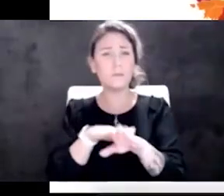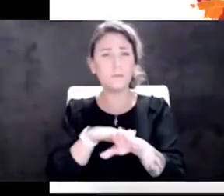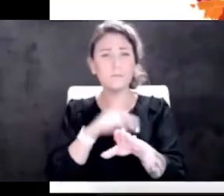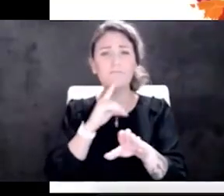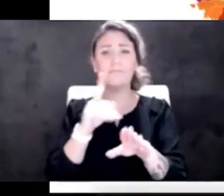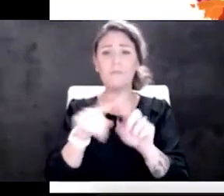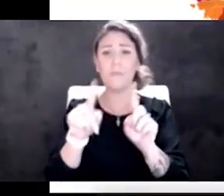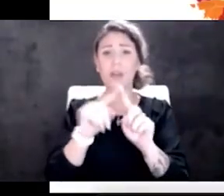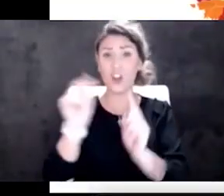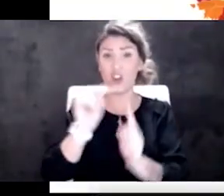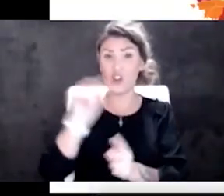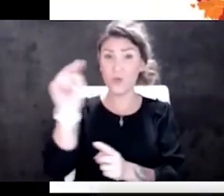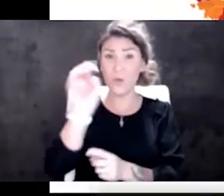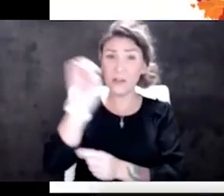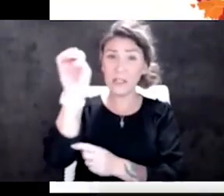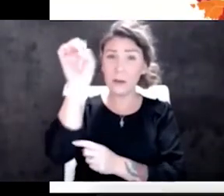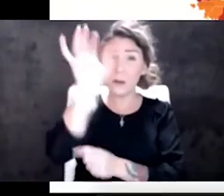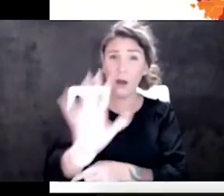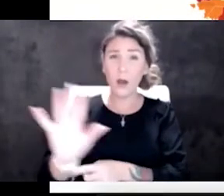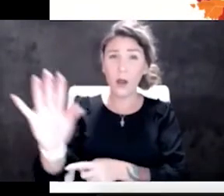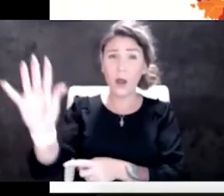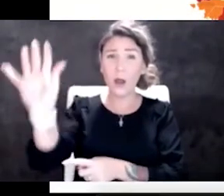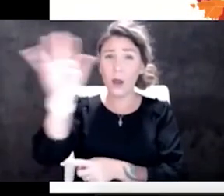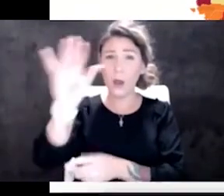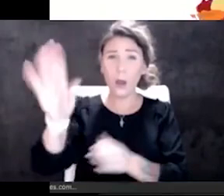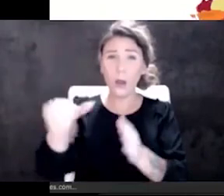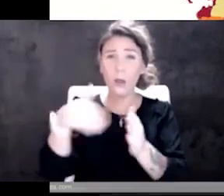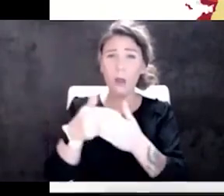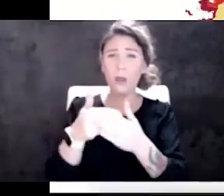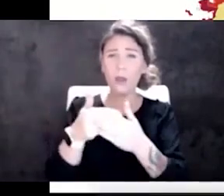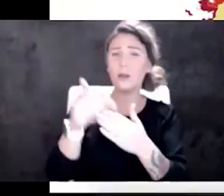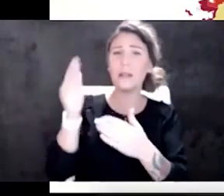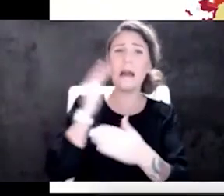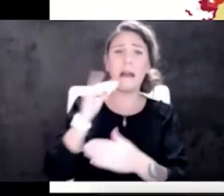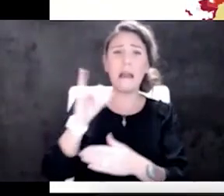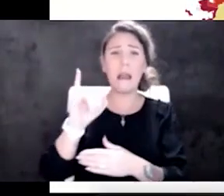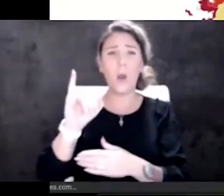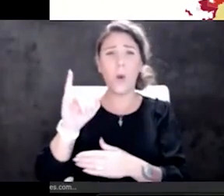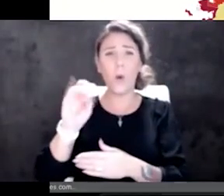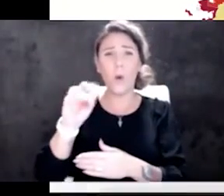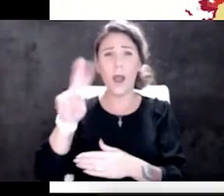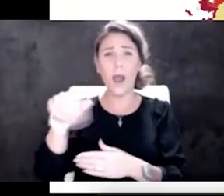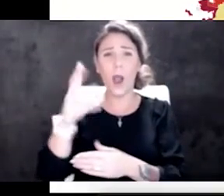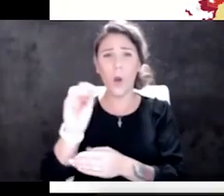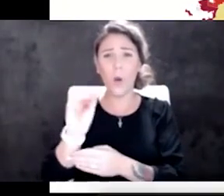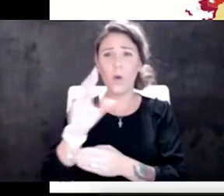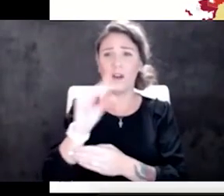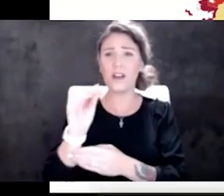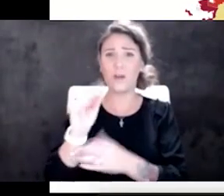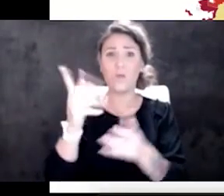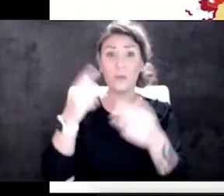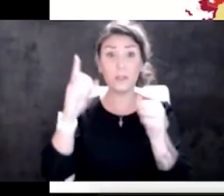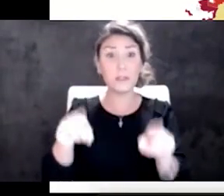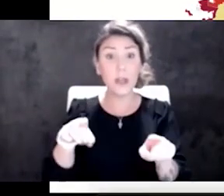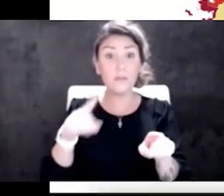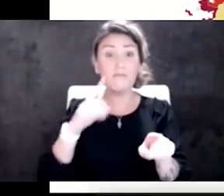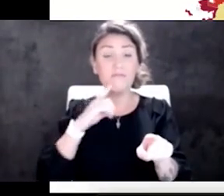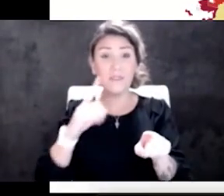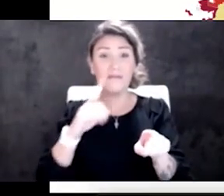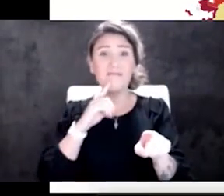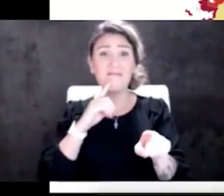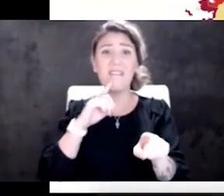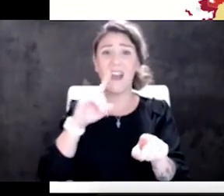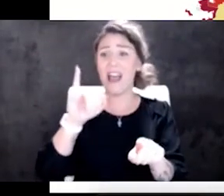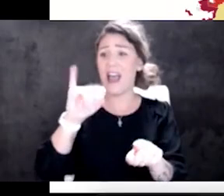the northeast, and sort of what I call the near east, sort of the Ohio area, and then look at what's happening as it reaches from Iowa into